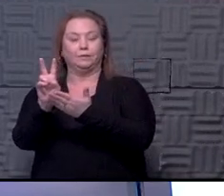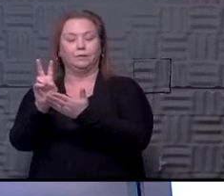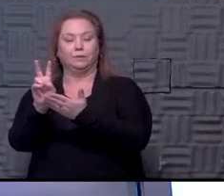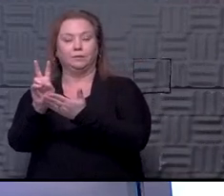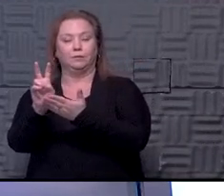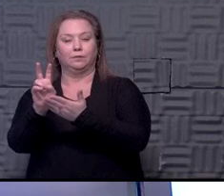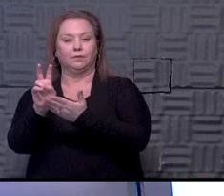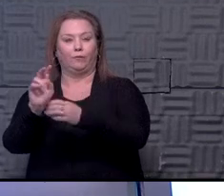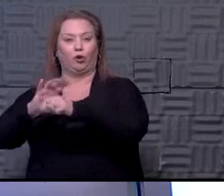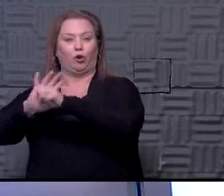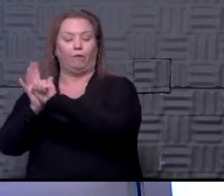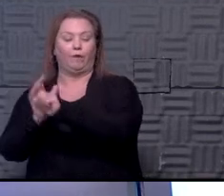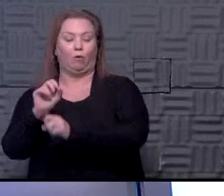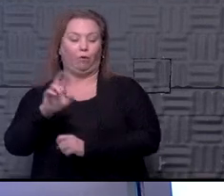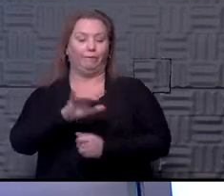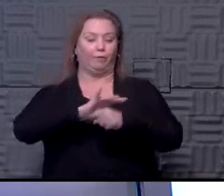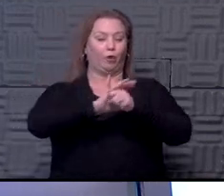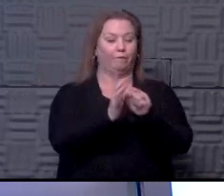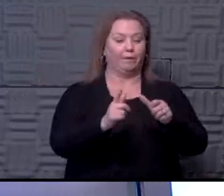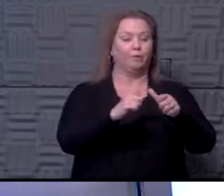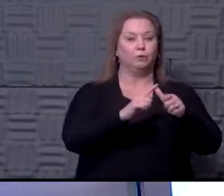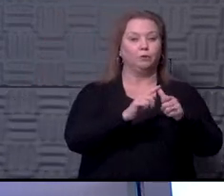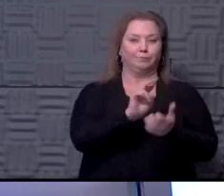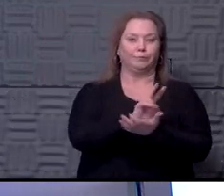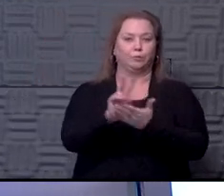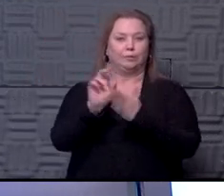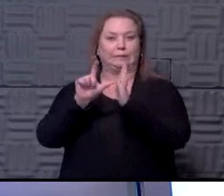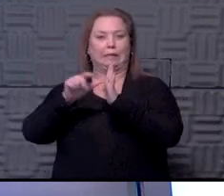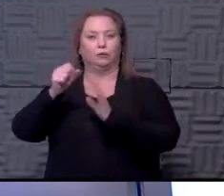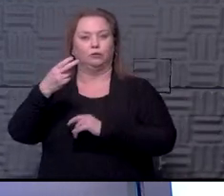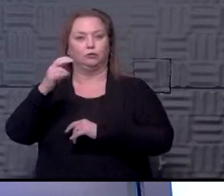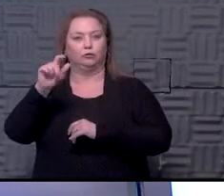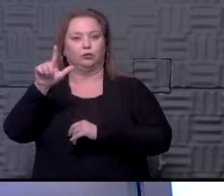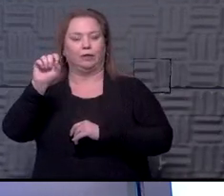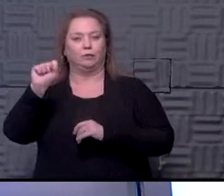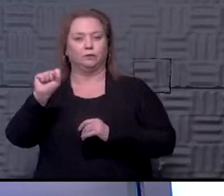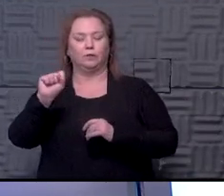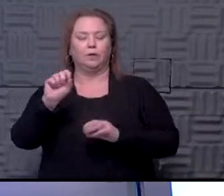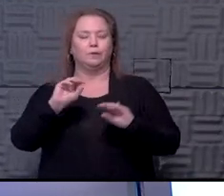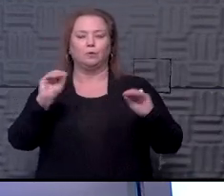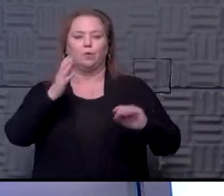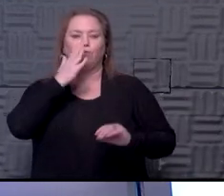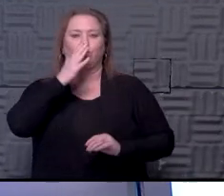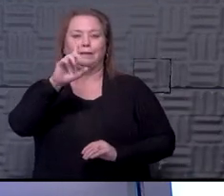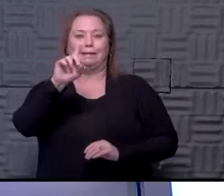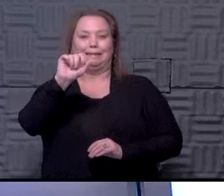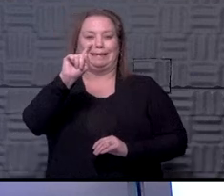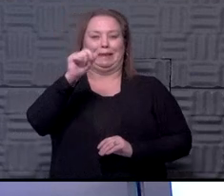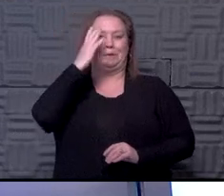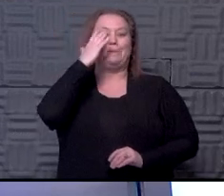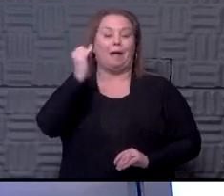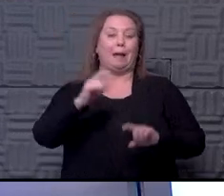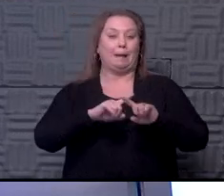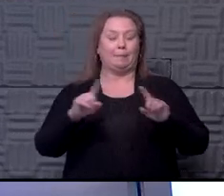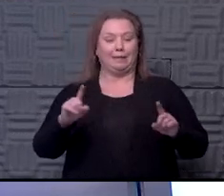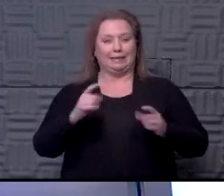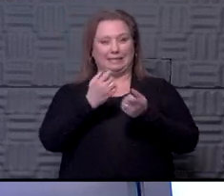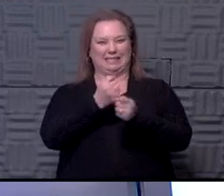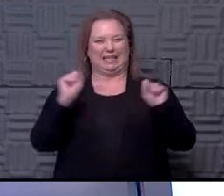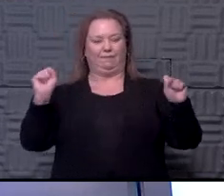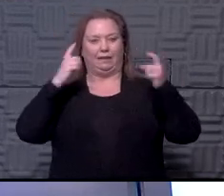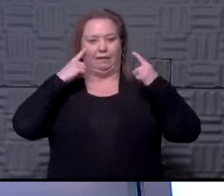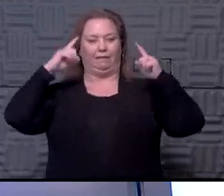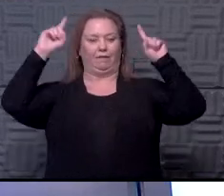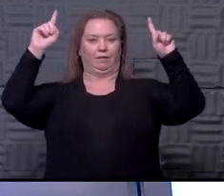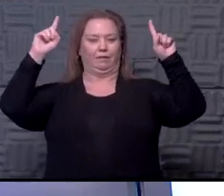-19 vaccine, spread it out for two weeks. There's no good real data to support as to why. But again, the safety and